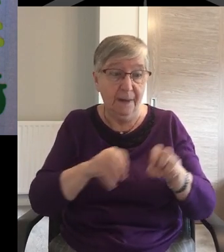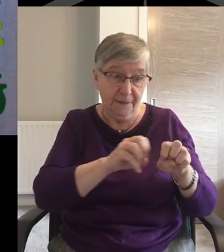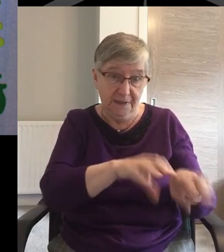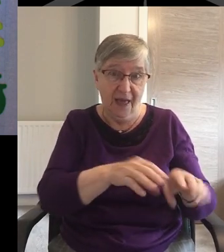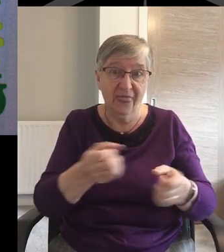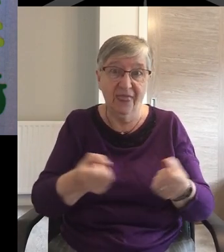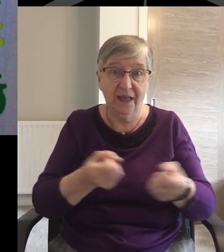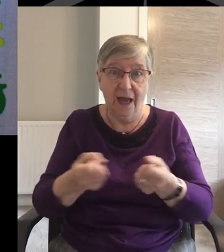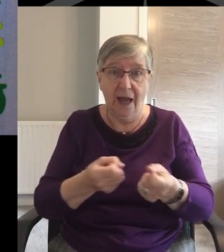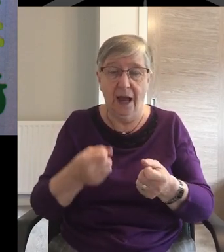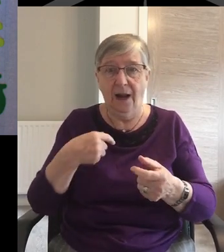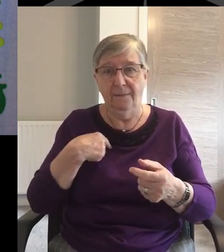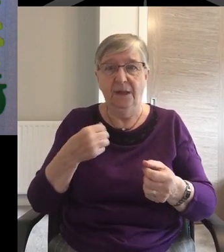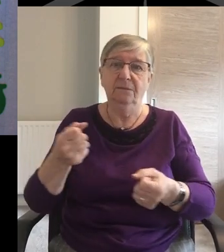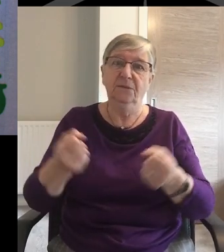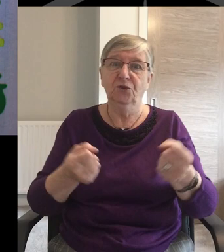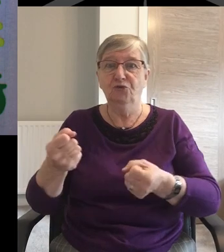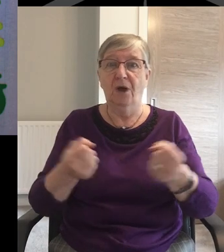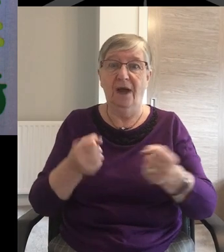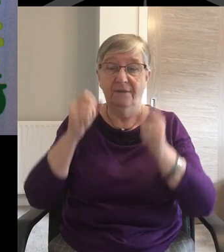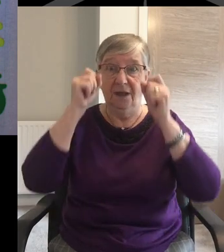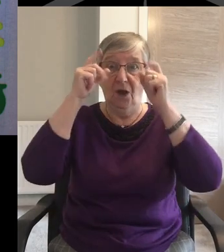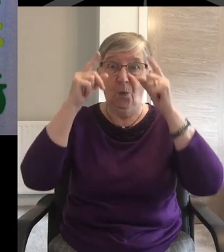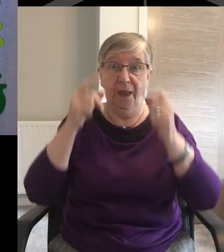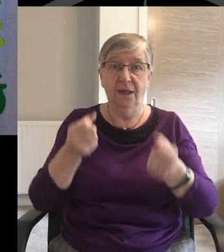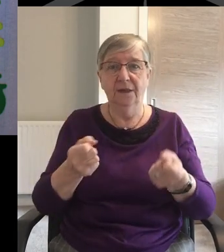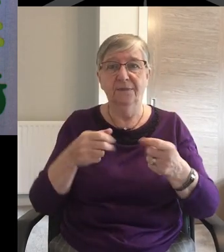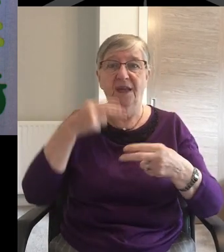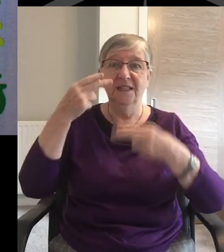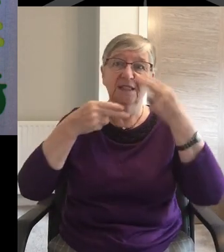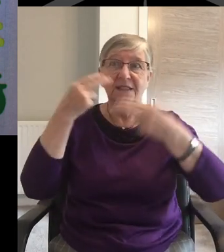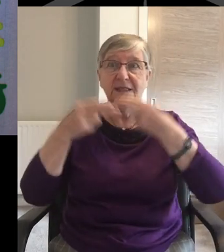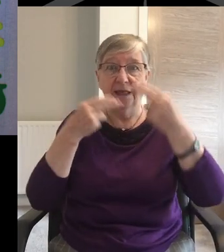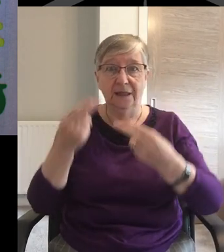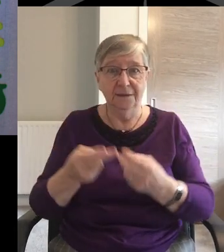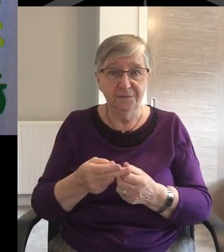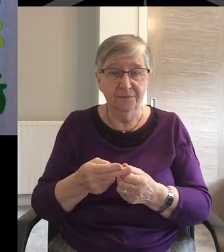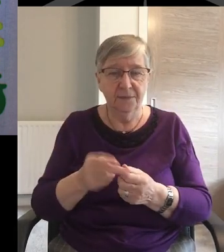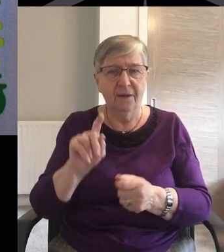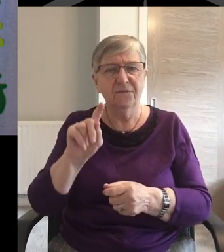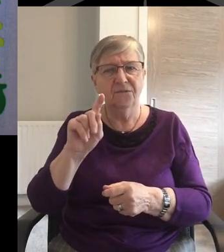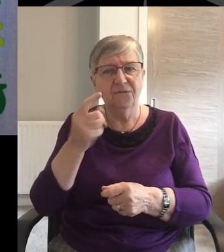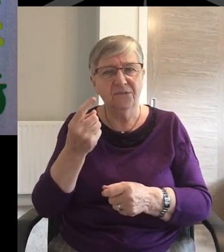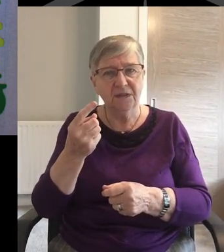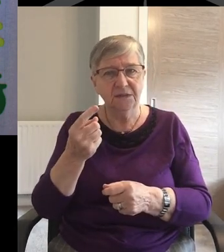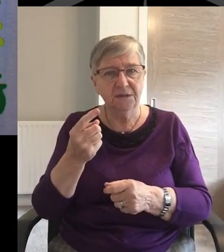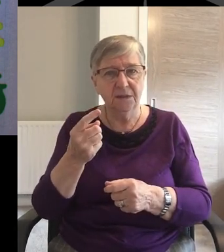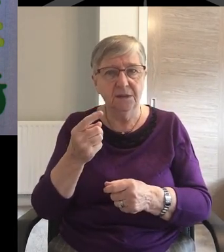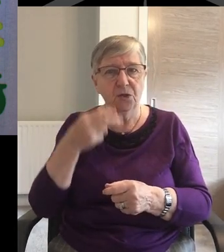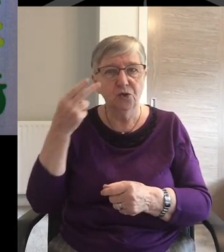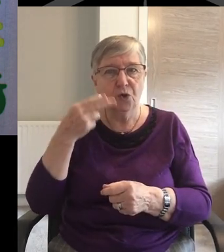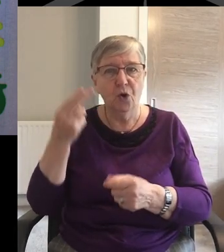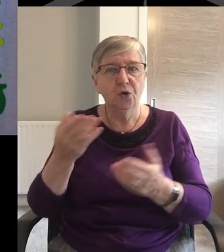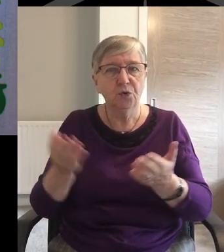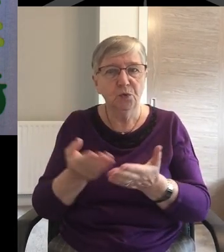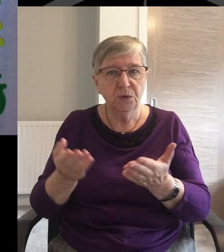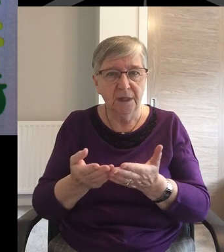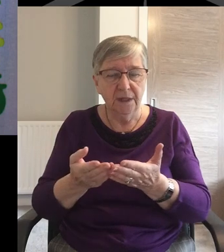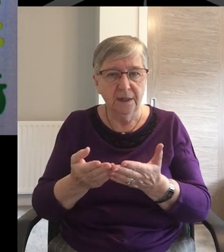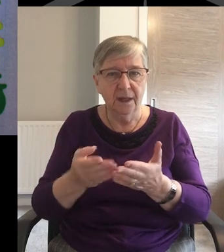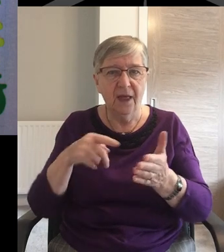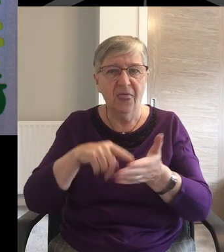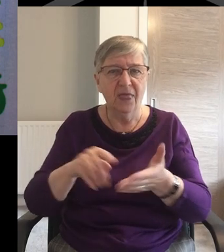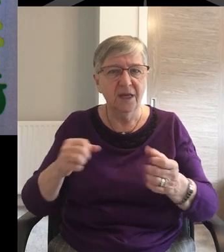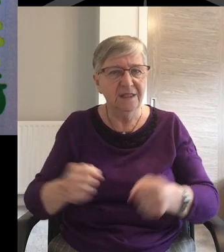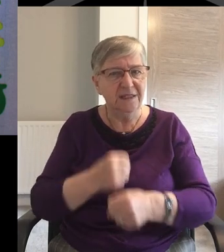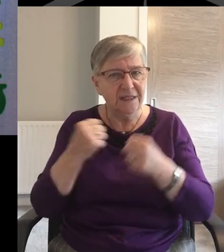particularly the New Horizon tapes. Our first praise item today comes from that time, the steadfast love